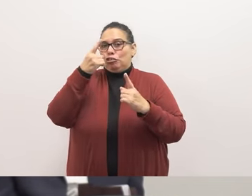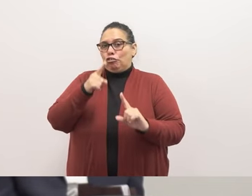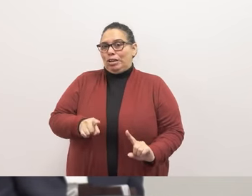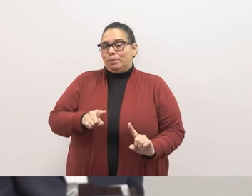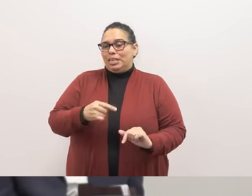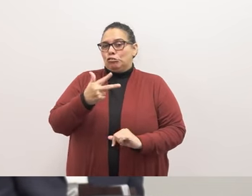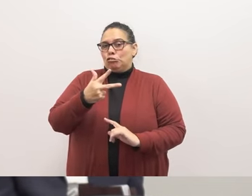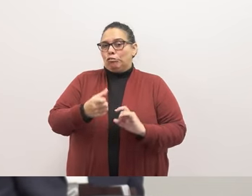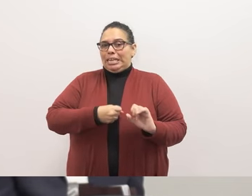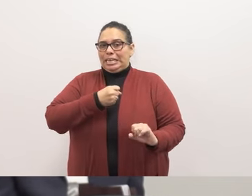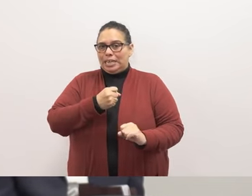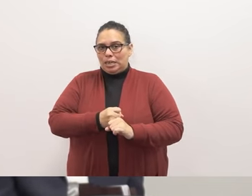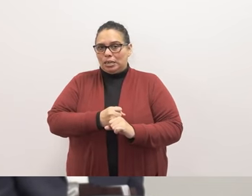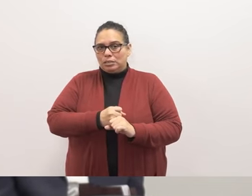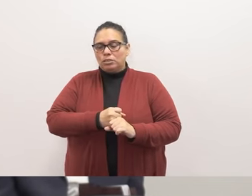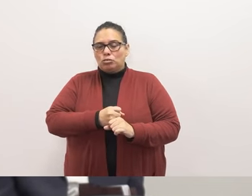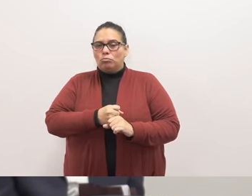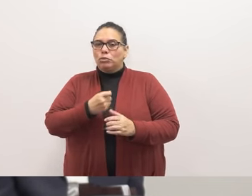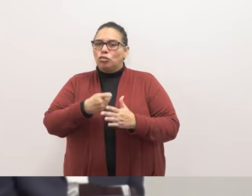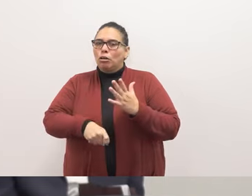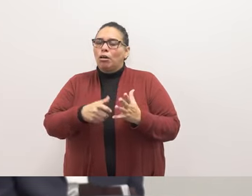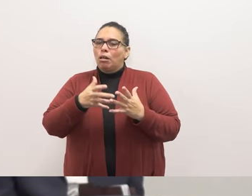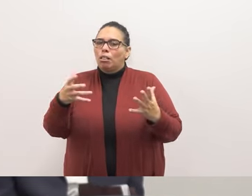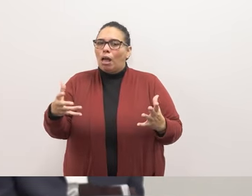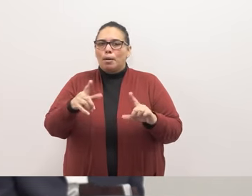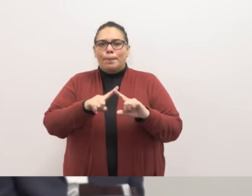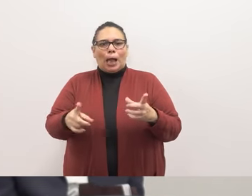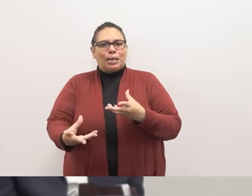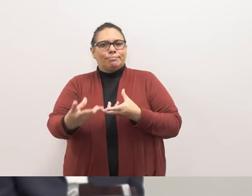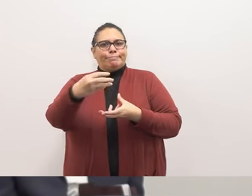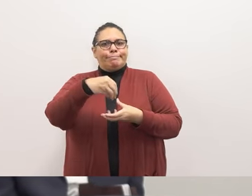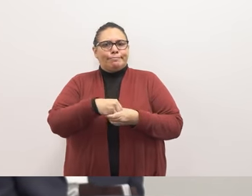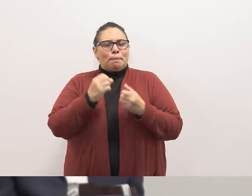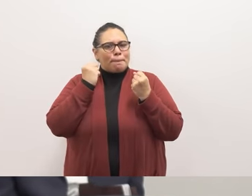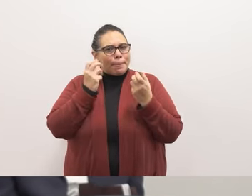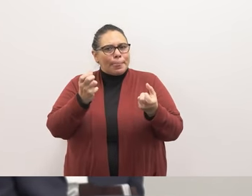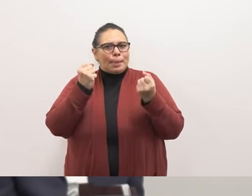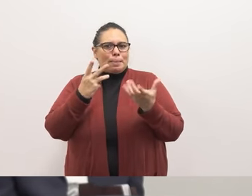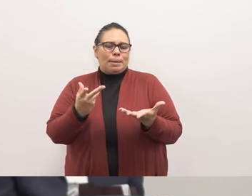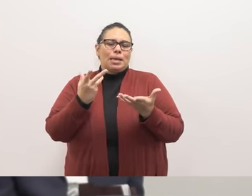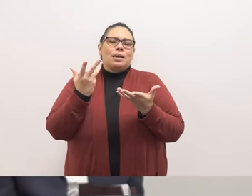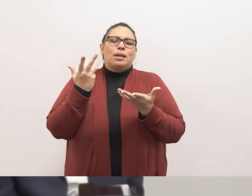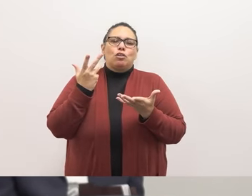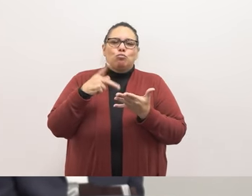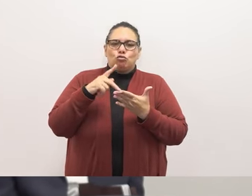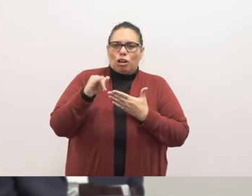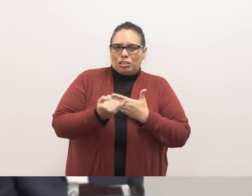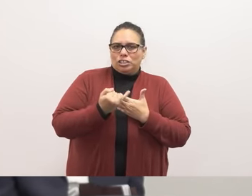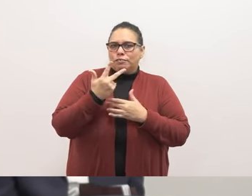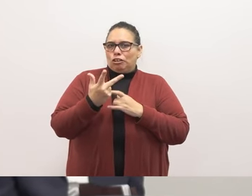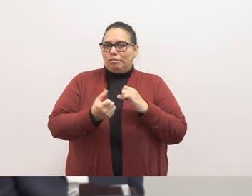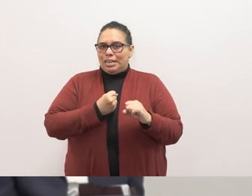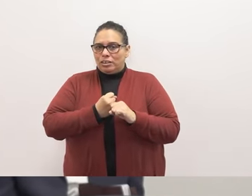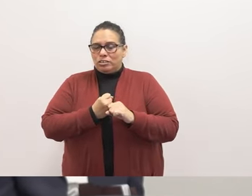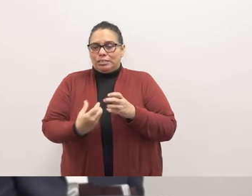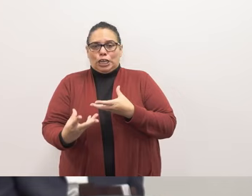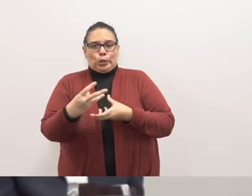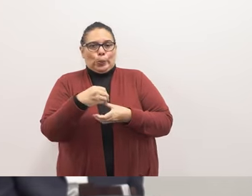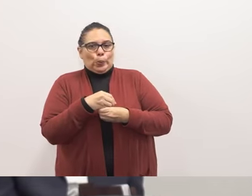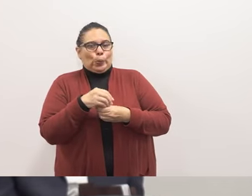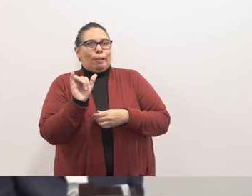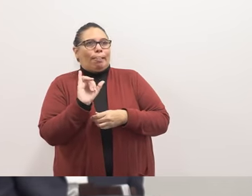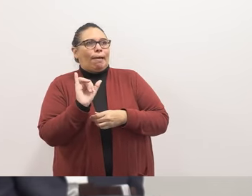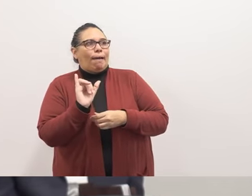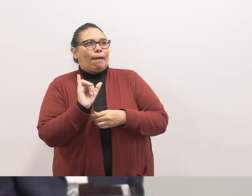a three-year stretch so it's a large dollar value yet it's going to encompass several projects over that three-year stretch could include things like